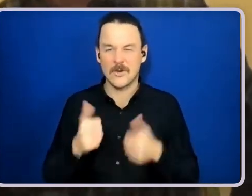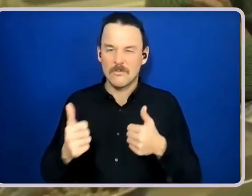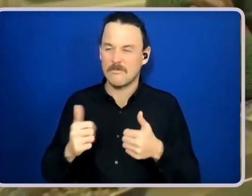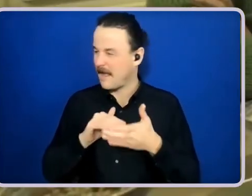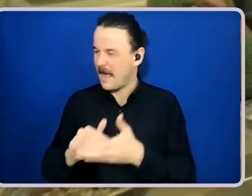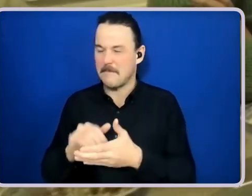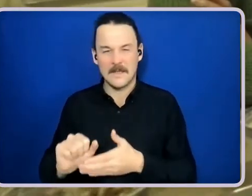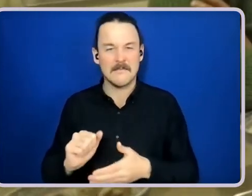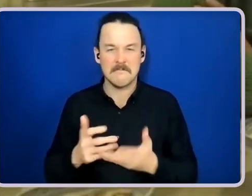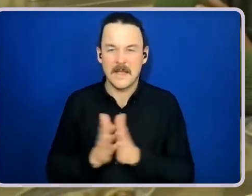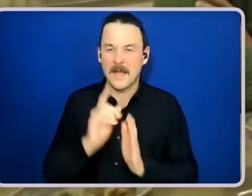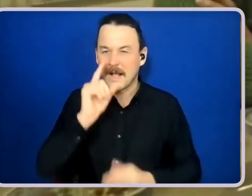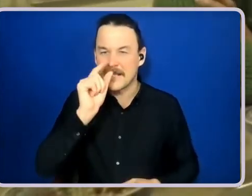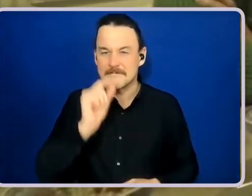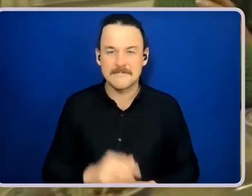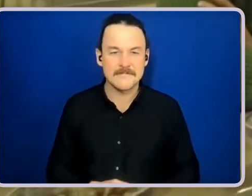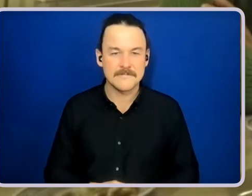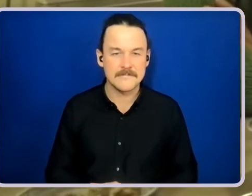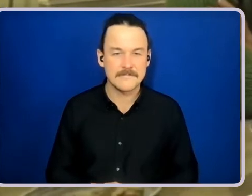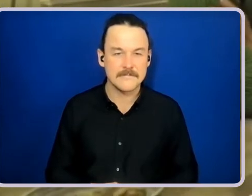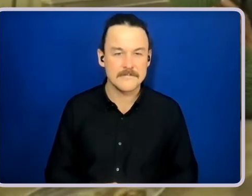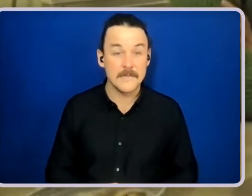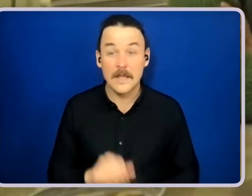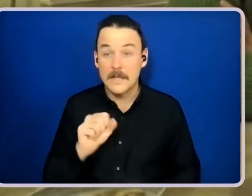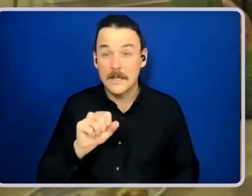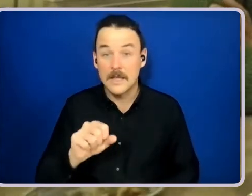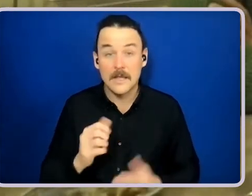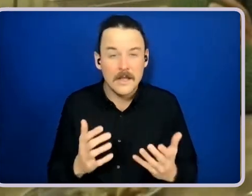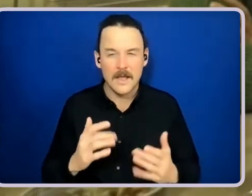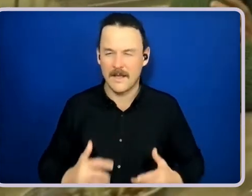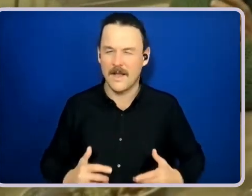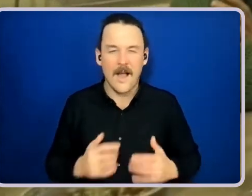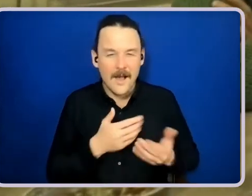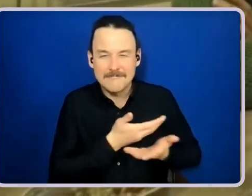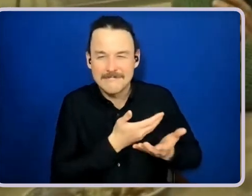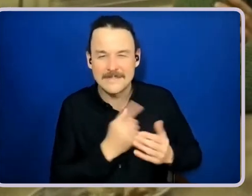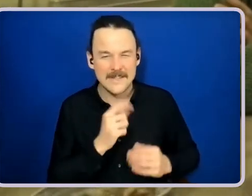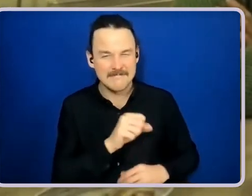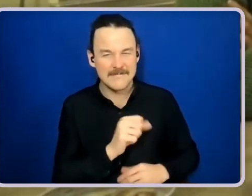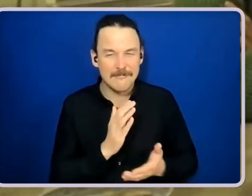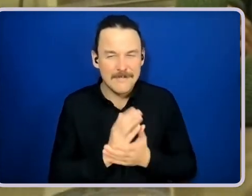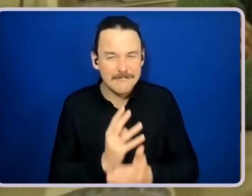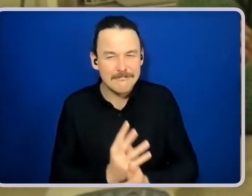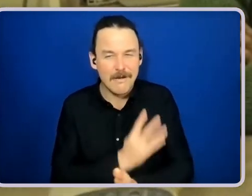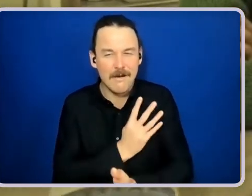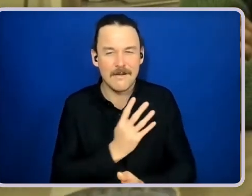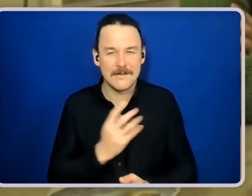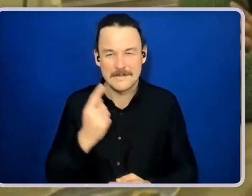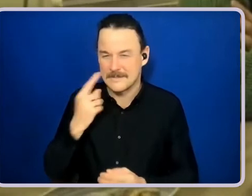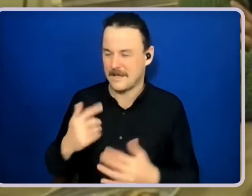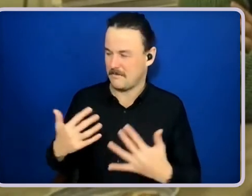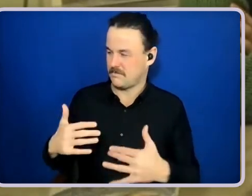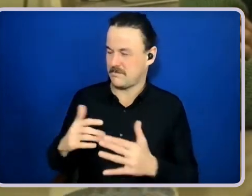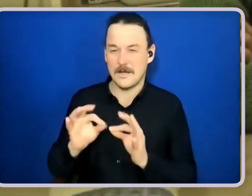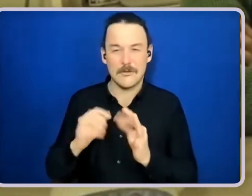can. Just saying how inspiring it is to see all the progress that has